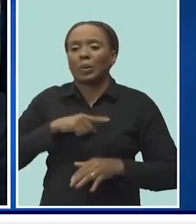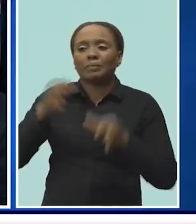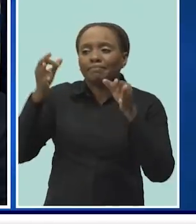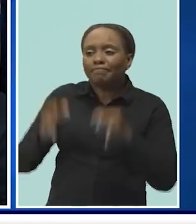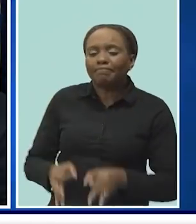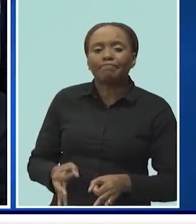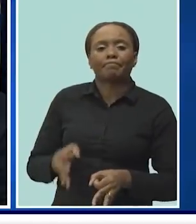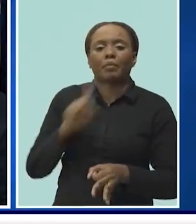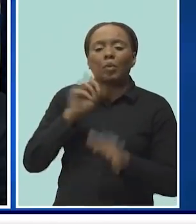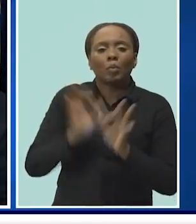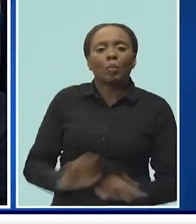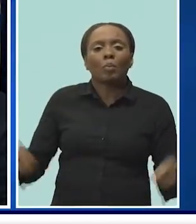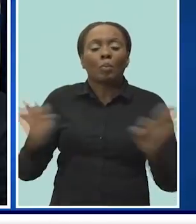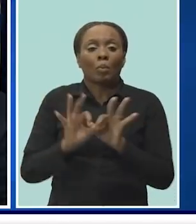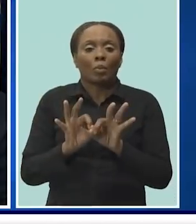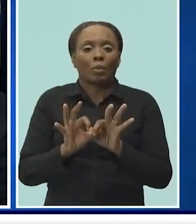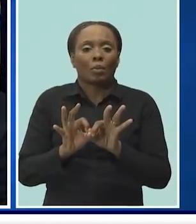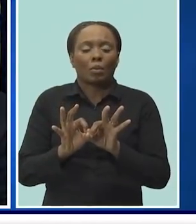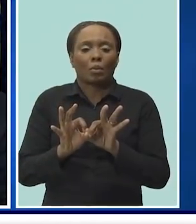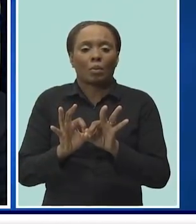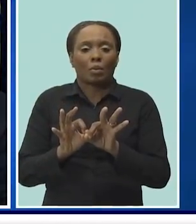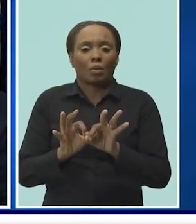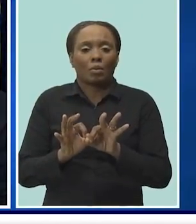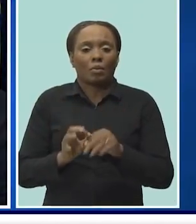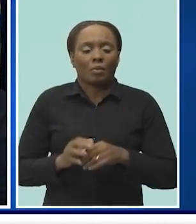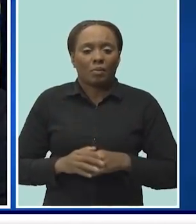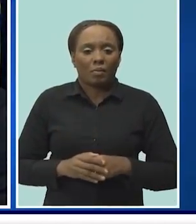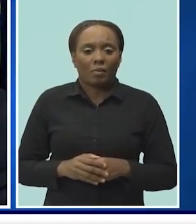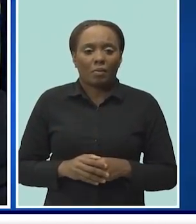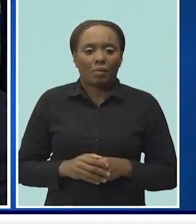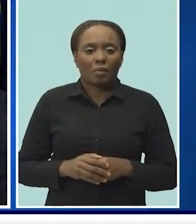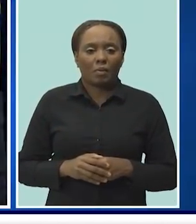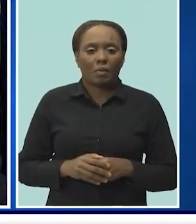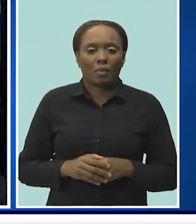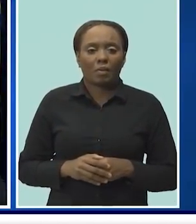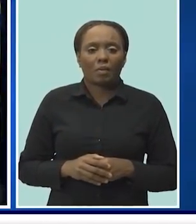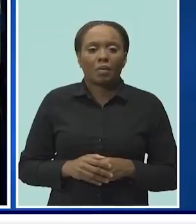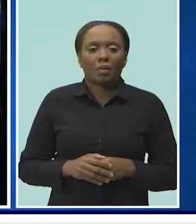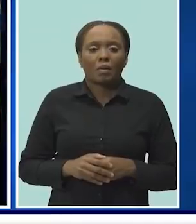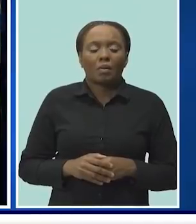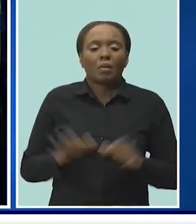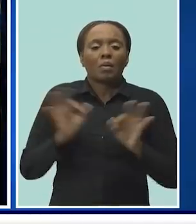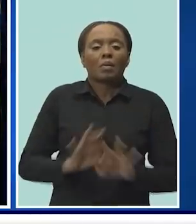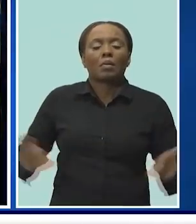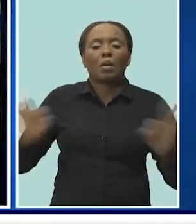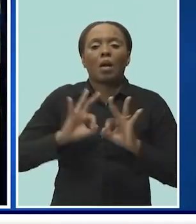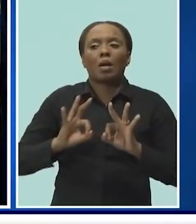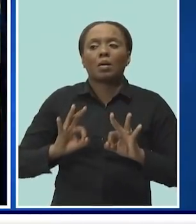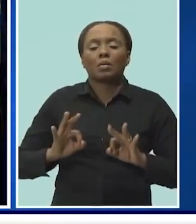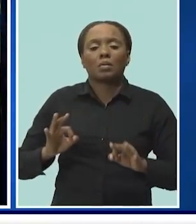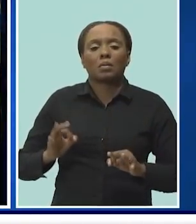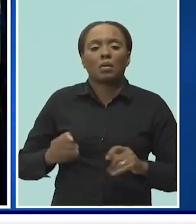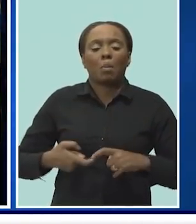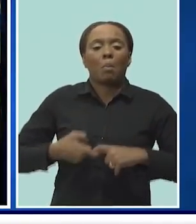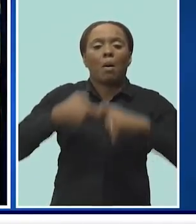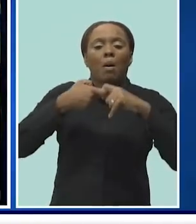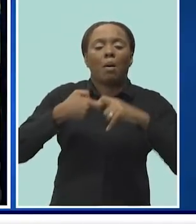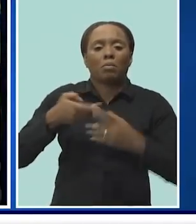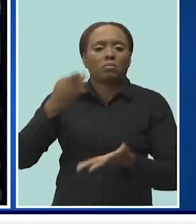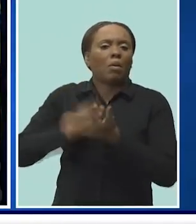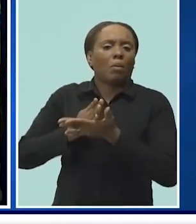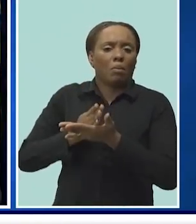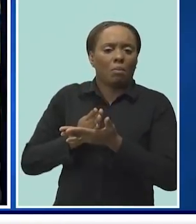that it was important so as to be able to even further arrest the spread of COVID to force